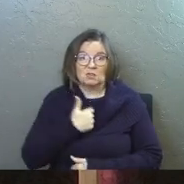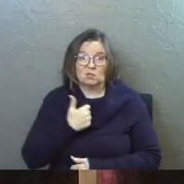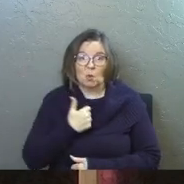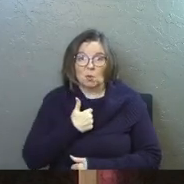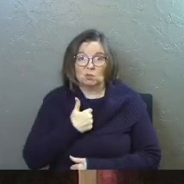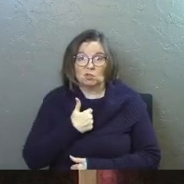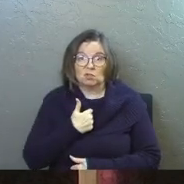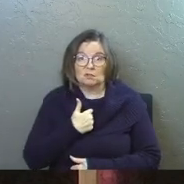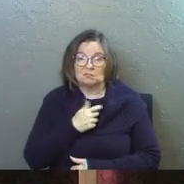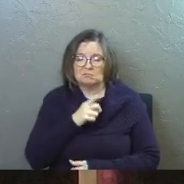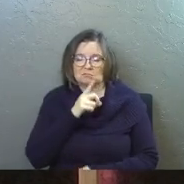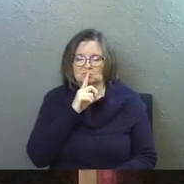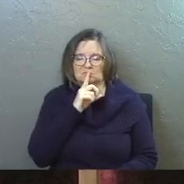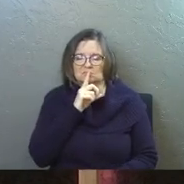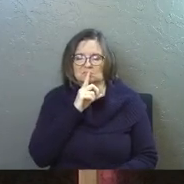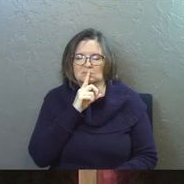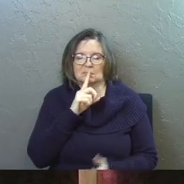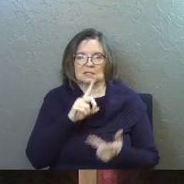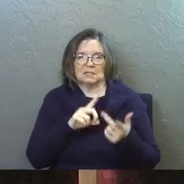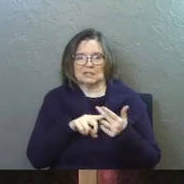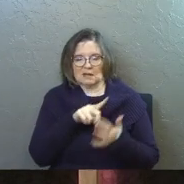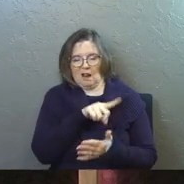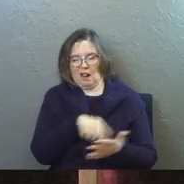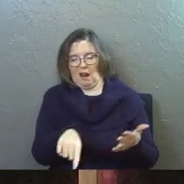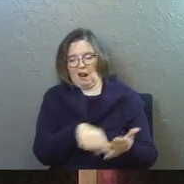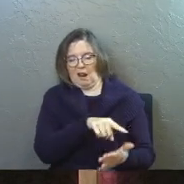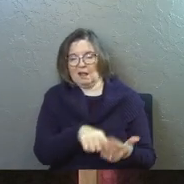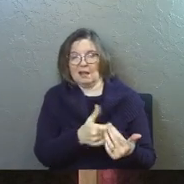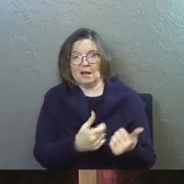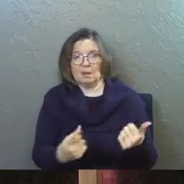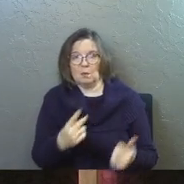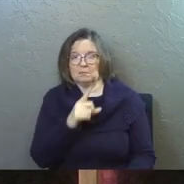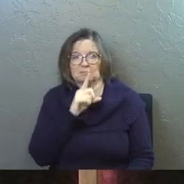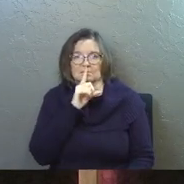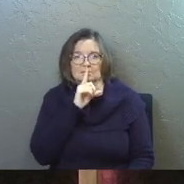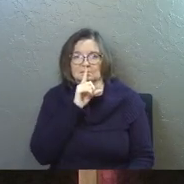beneath him. He doesn't slander anybody.